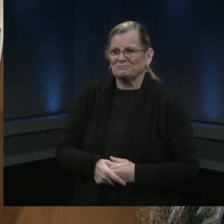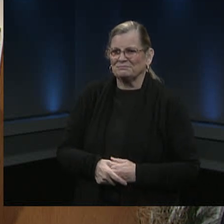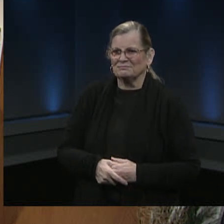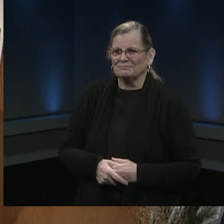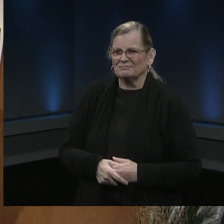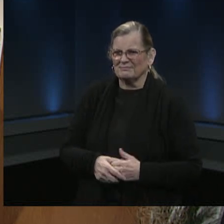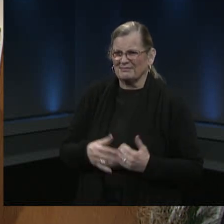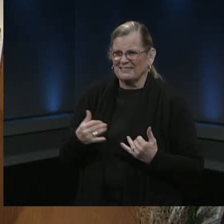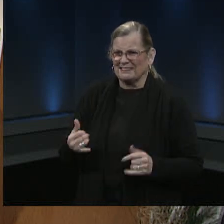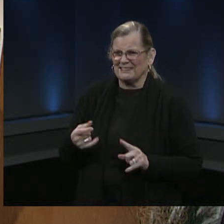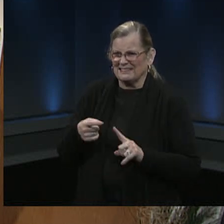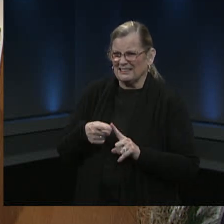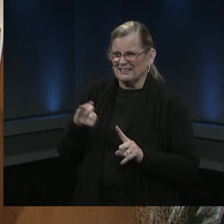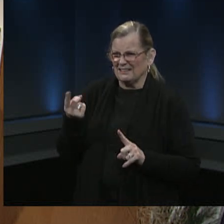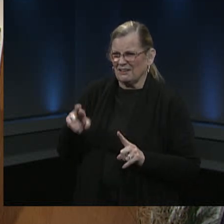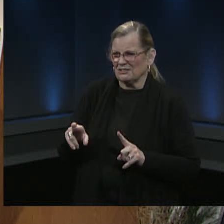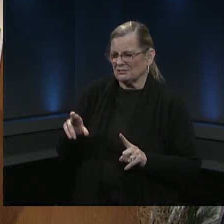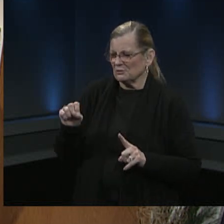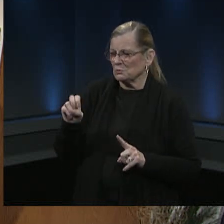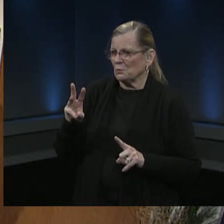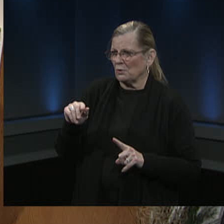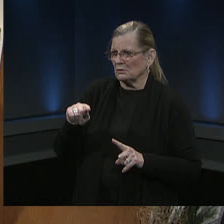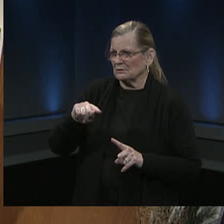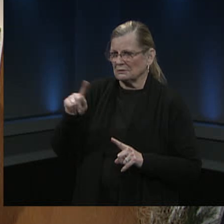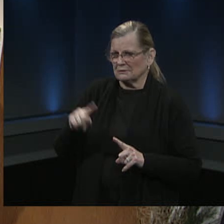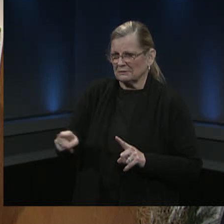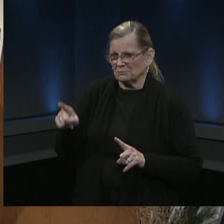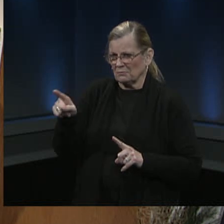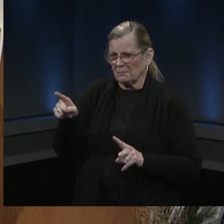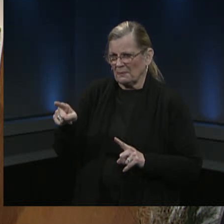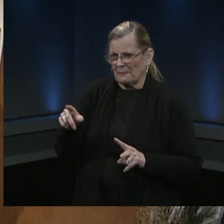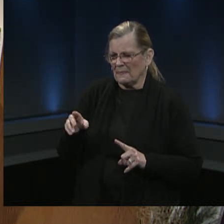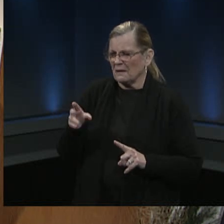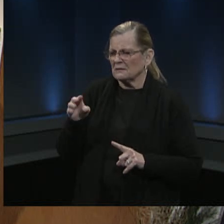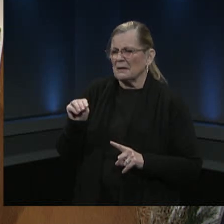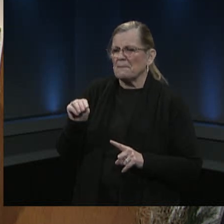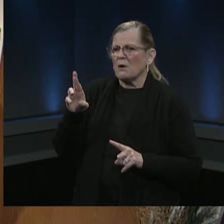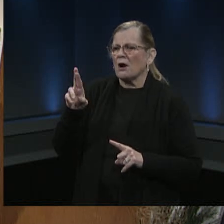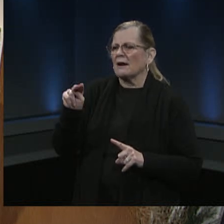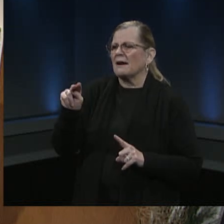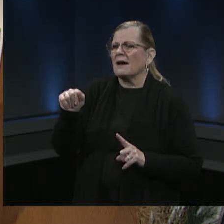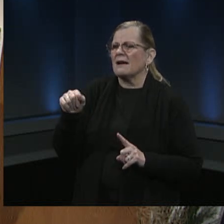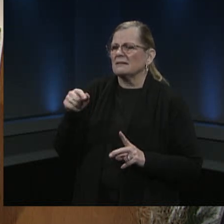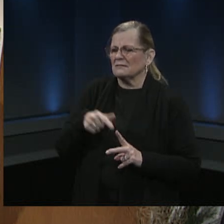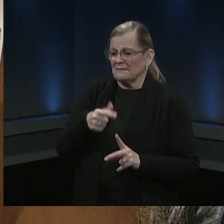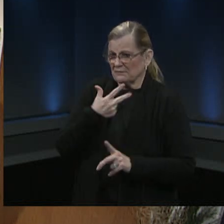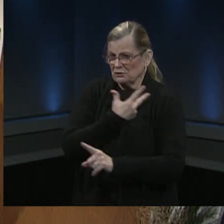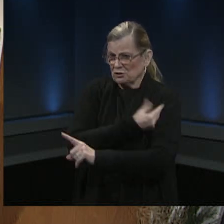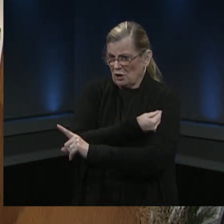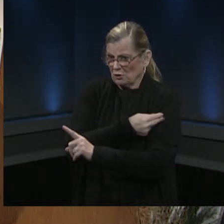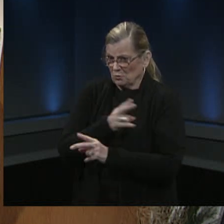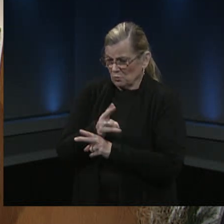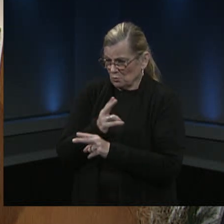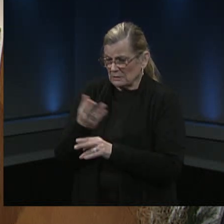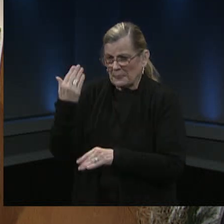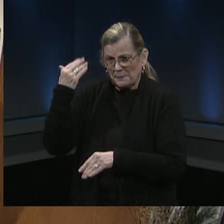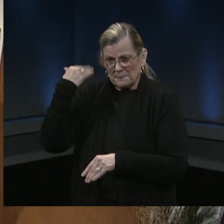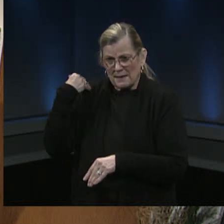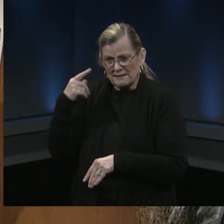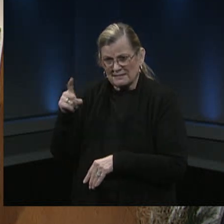question is has an mrna vaccine been used before has one ever been approved